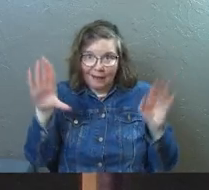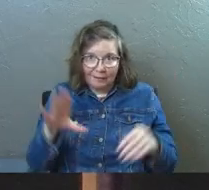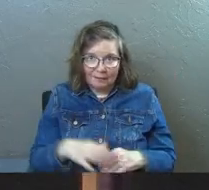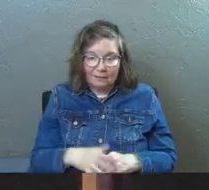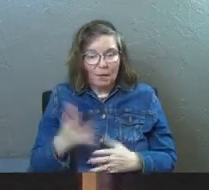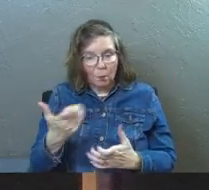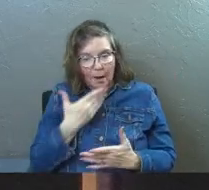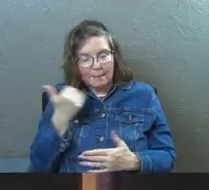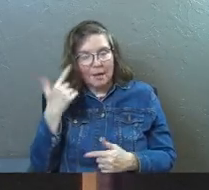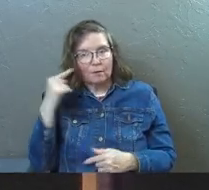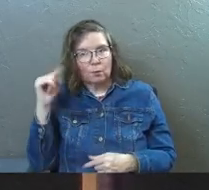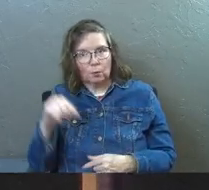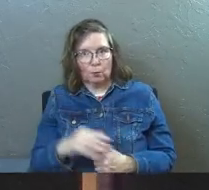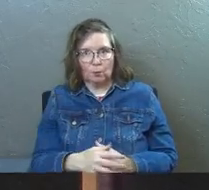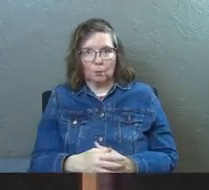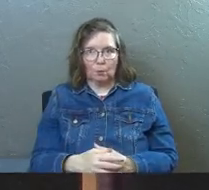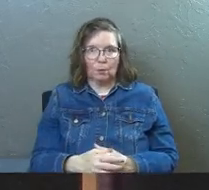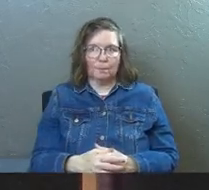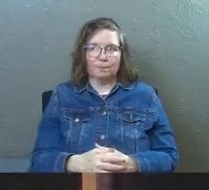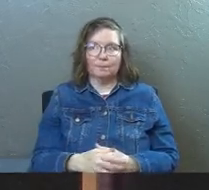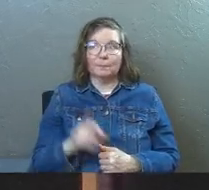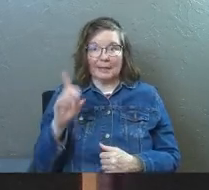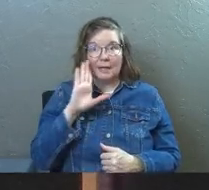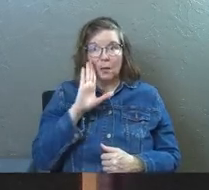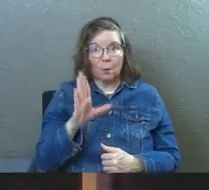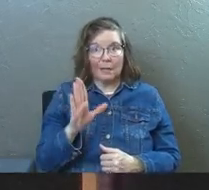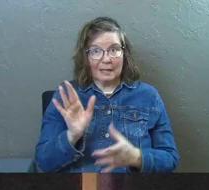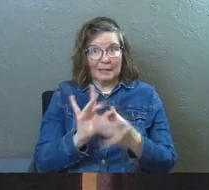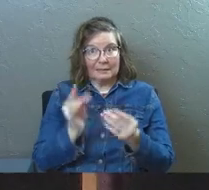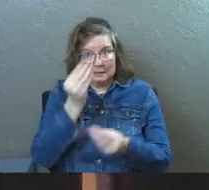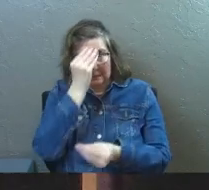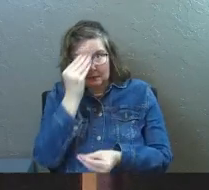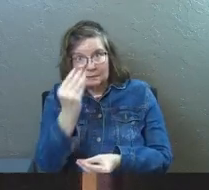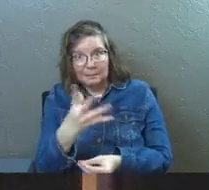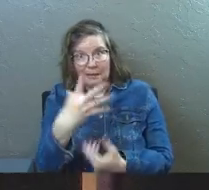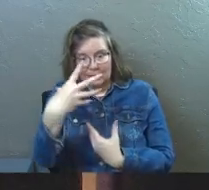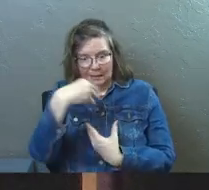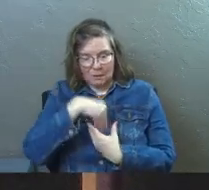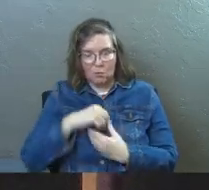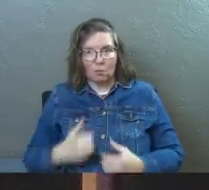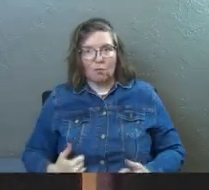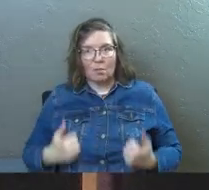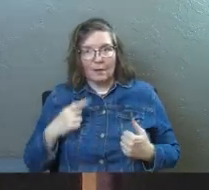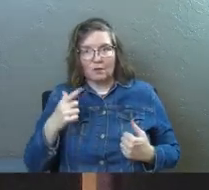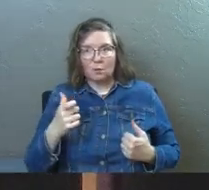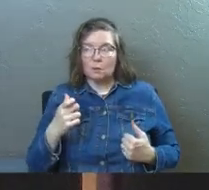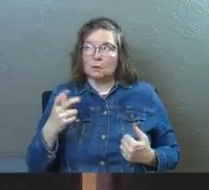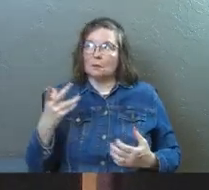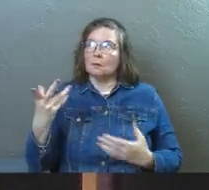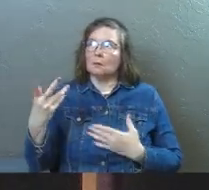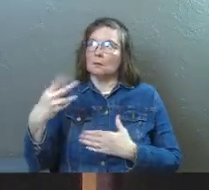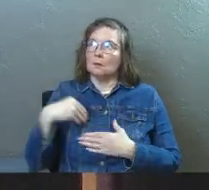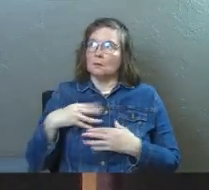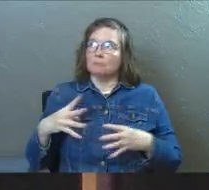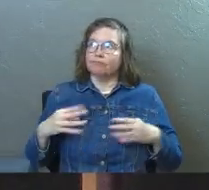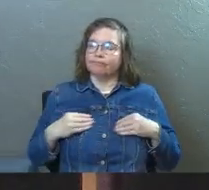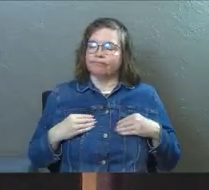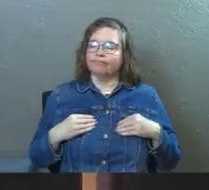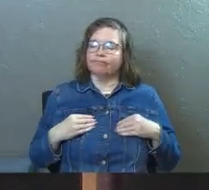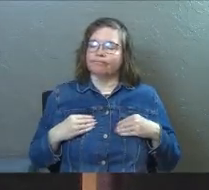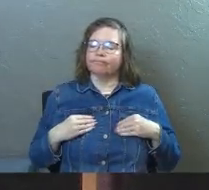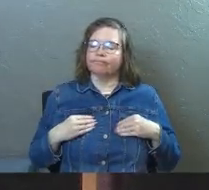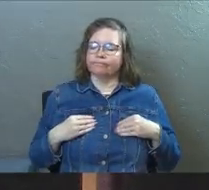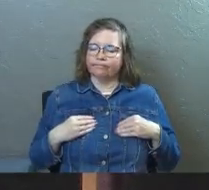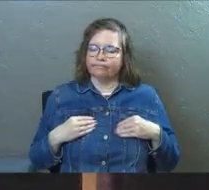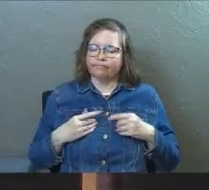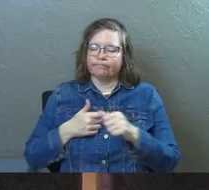He wants better for you. And so he will speak into your life and you need to surrender to him.